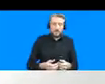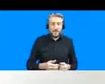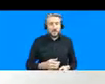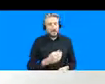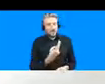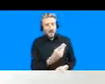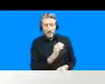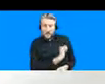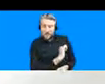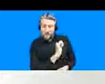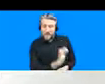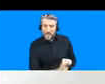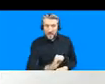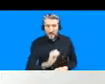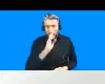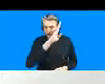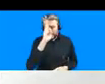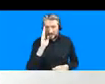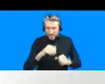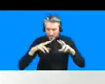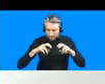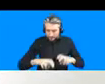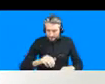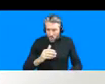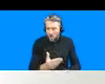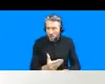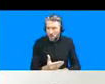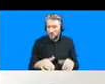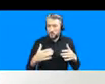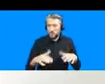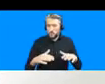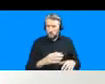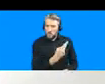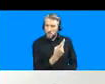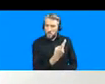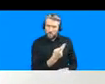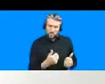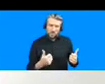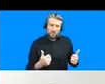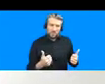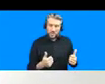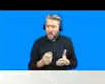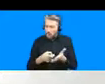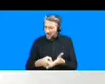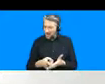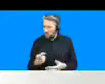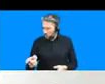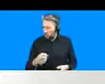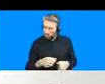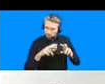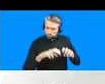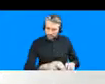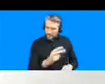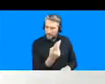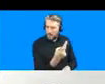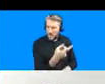recommend others to take a look at the at the recent work that both of them have been involved in um it it sort of highlights the